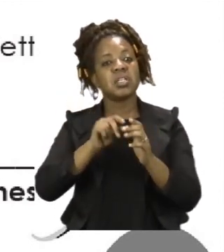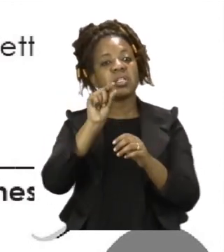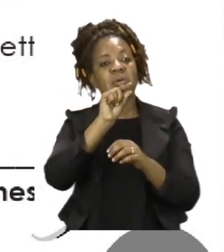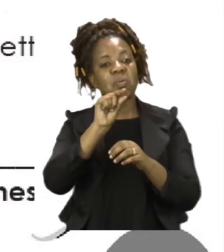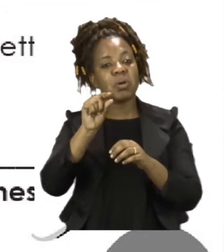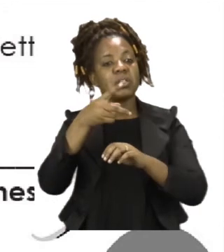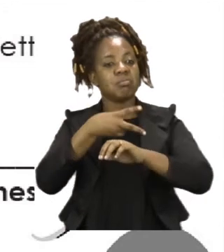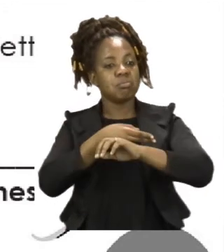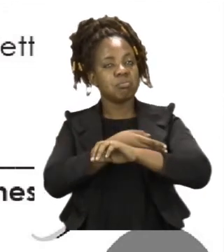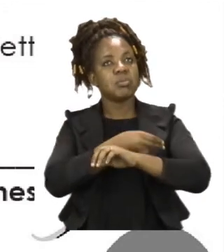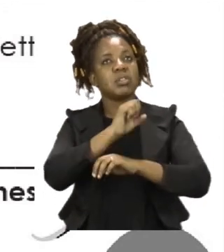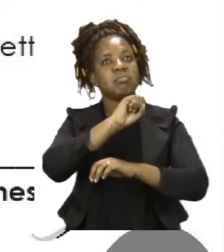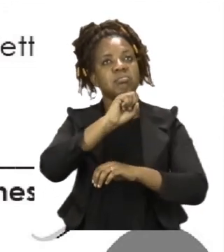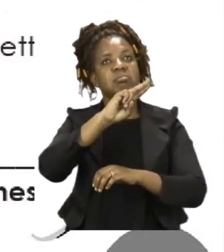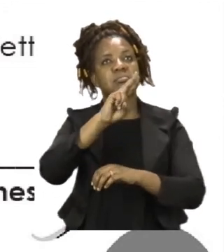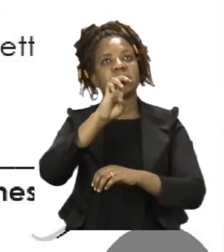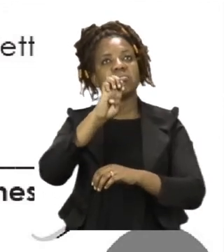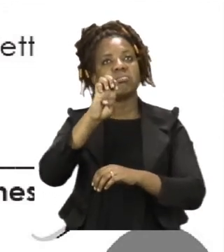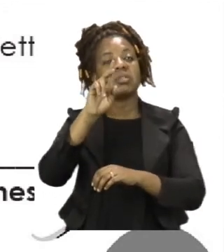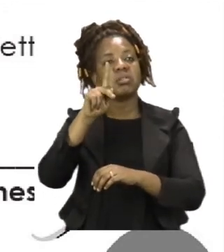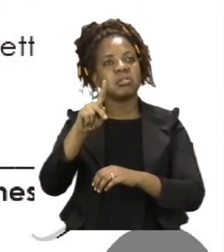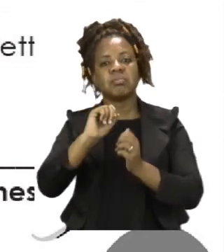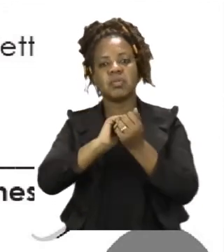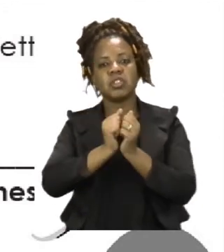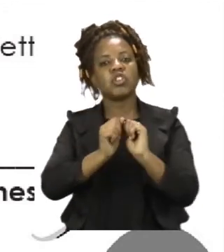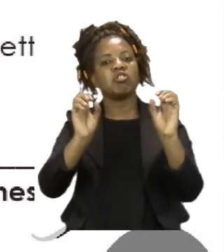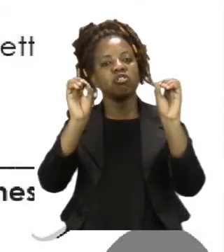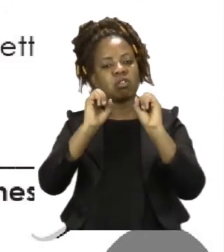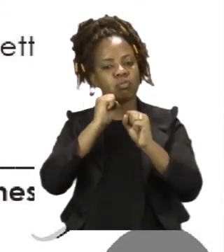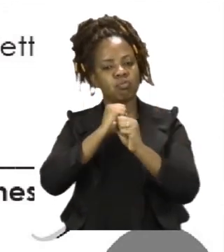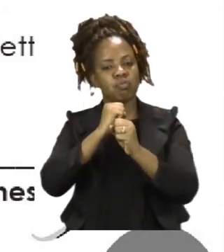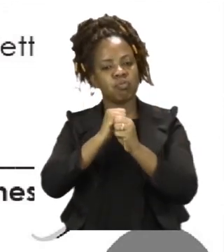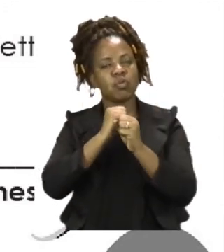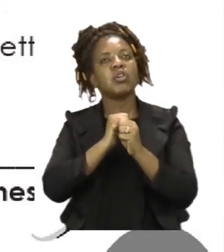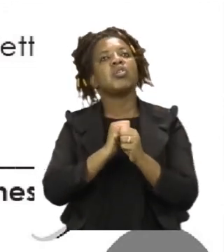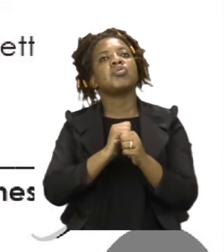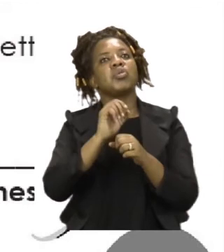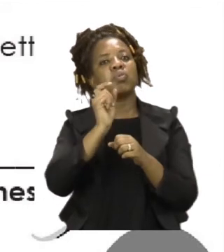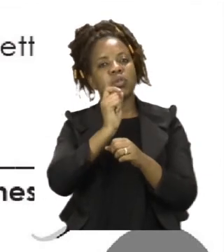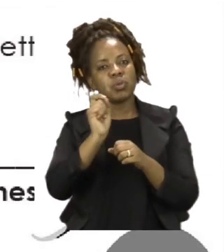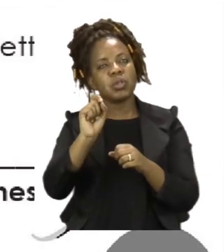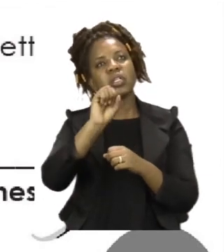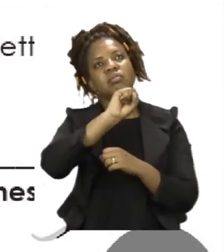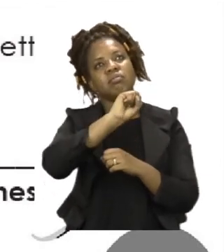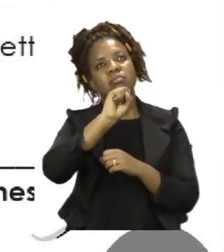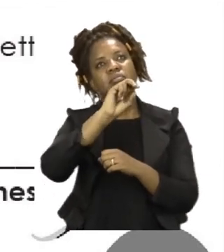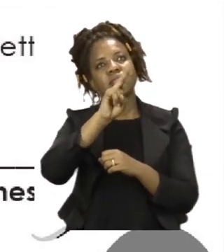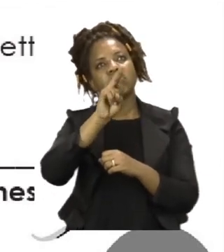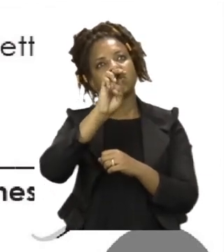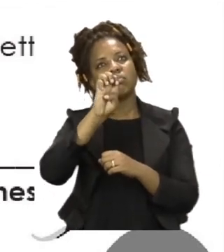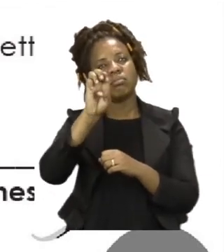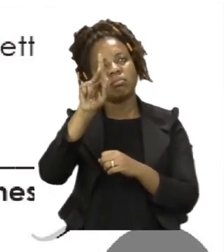read, we saw five sheep at the petting zoo.